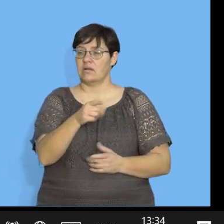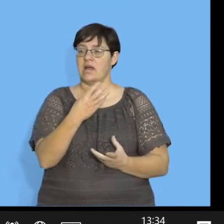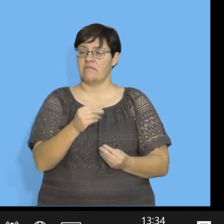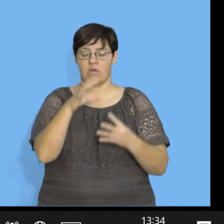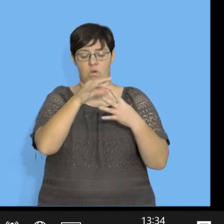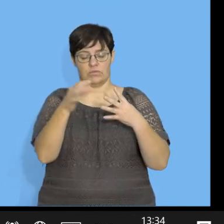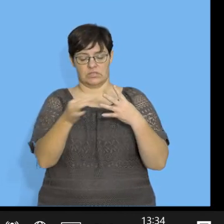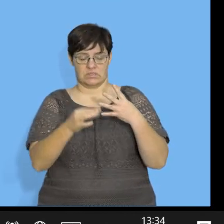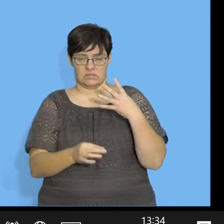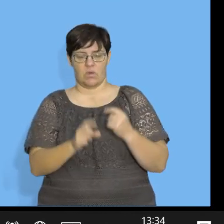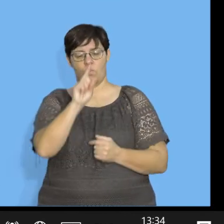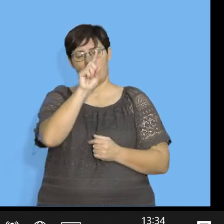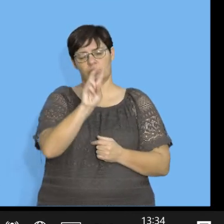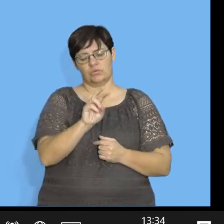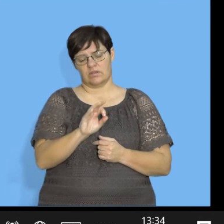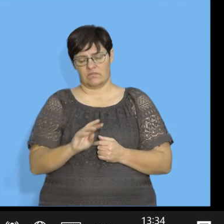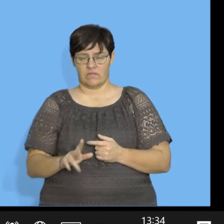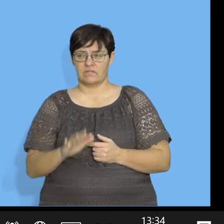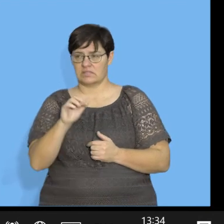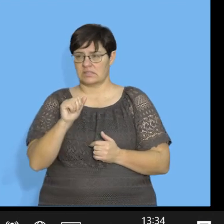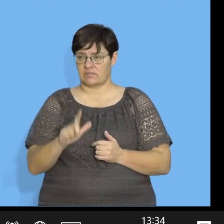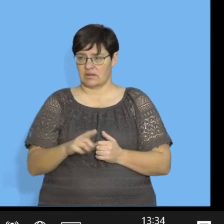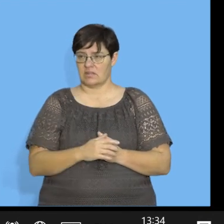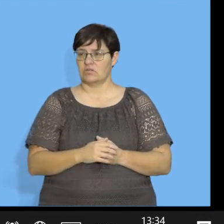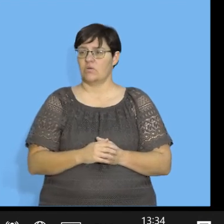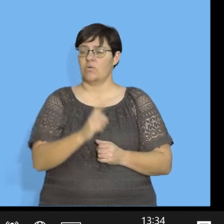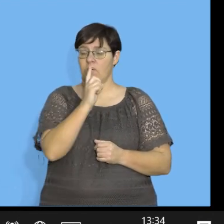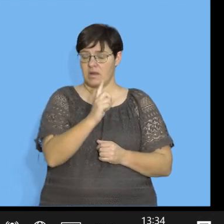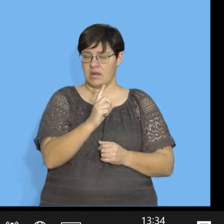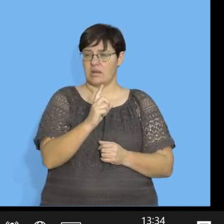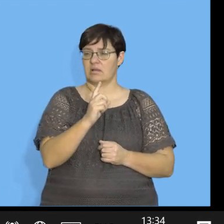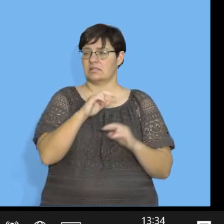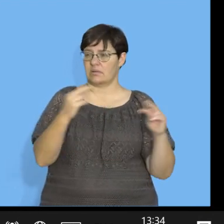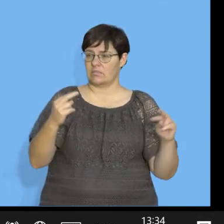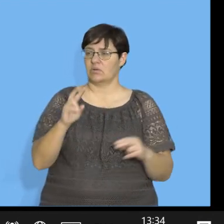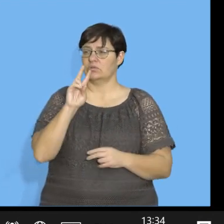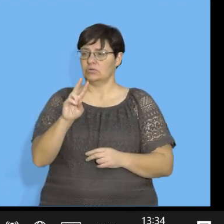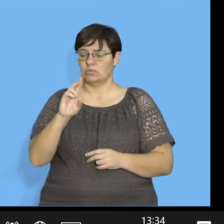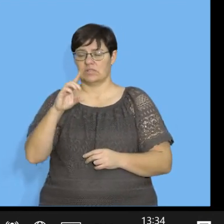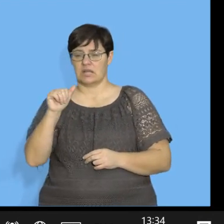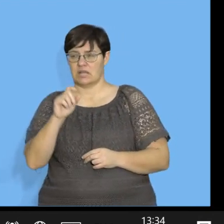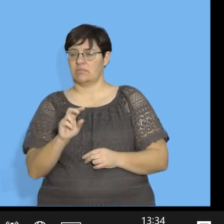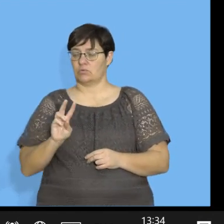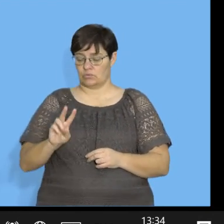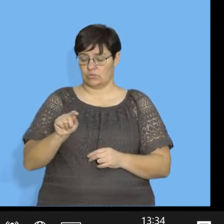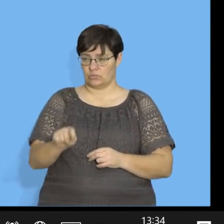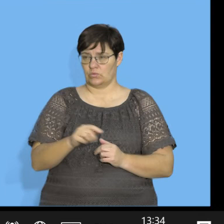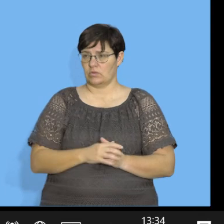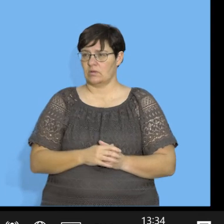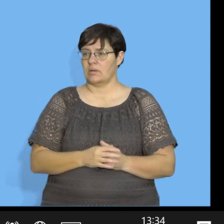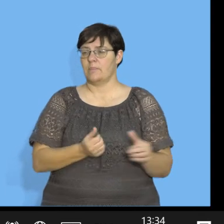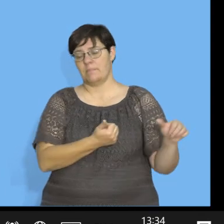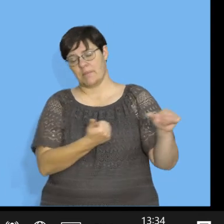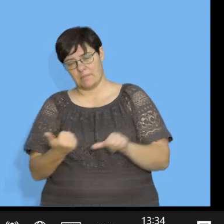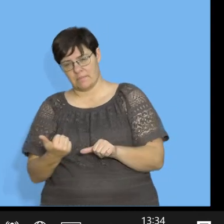Then, from there, I have option 1 to 7. I can see the first option says type. 2 says data. If I put